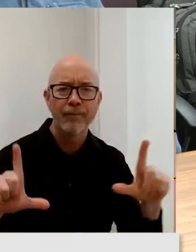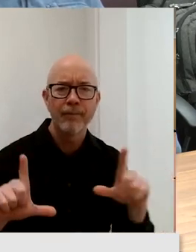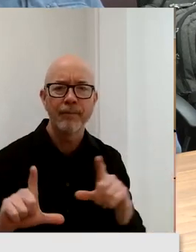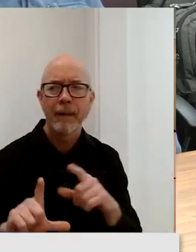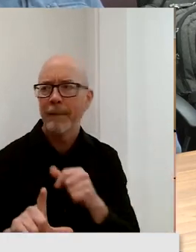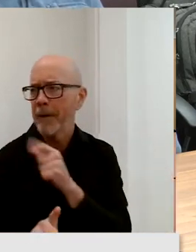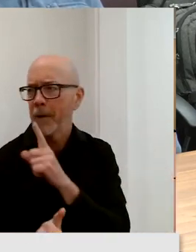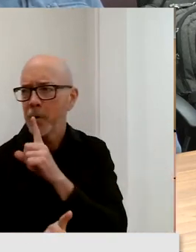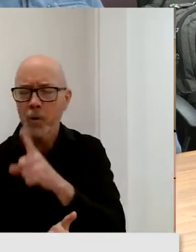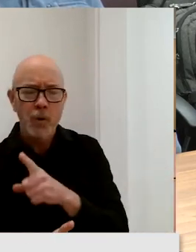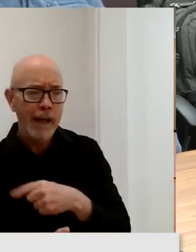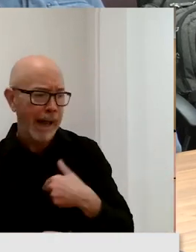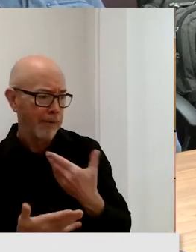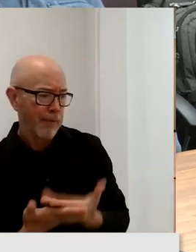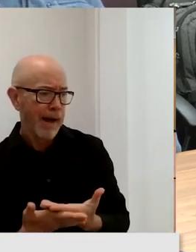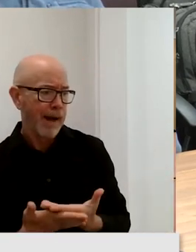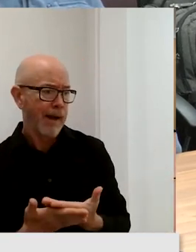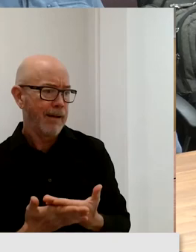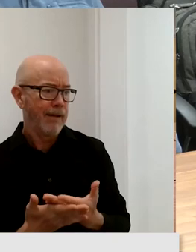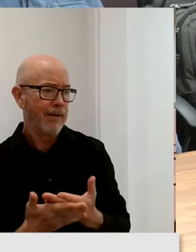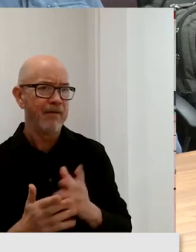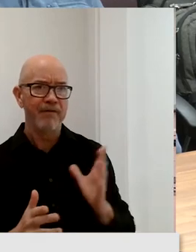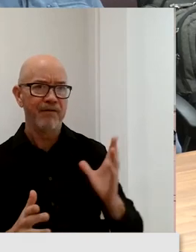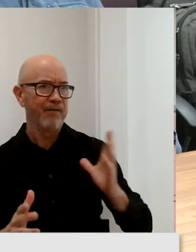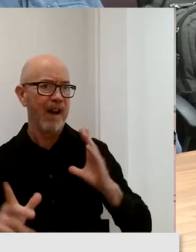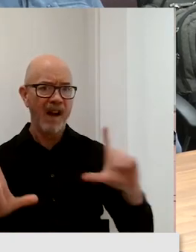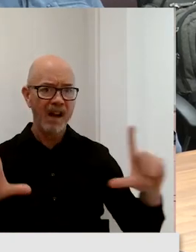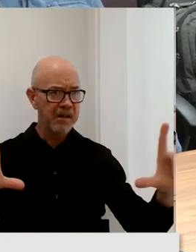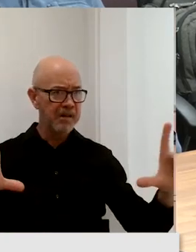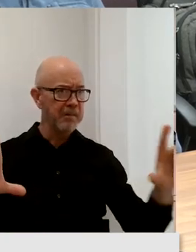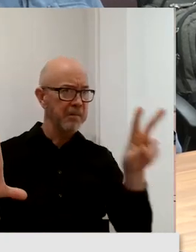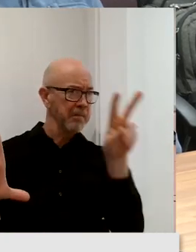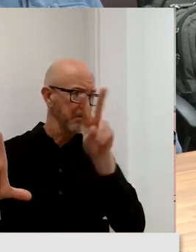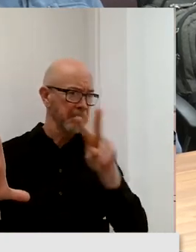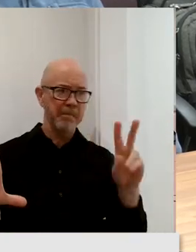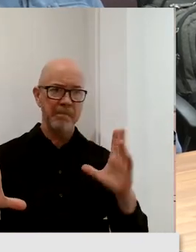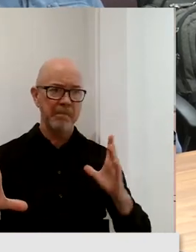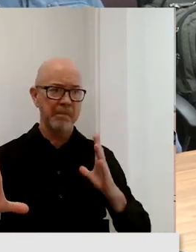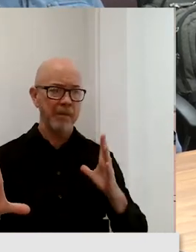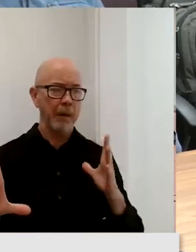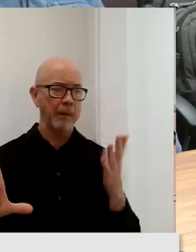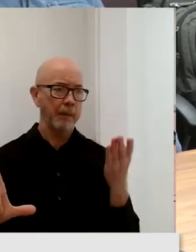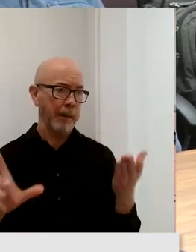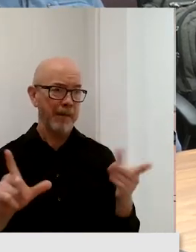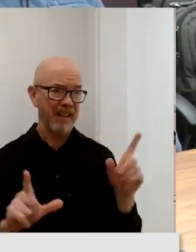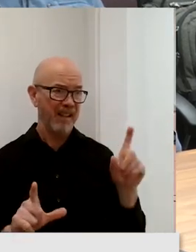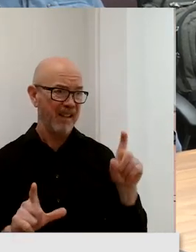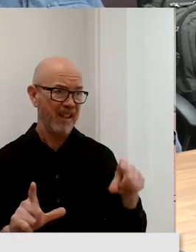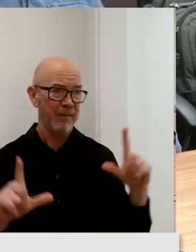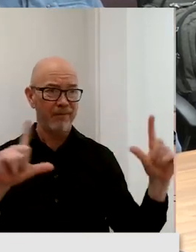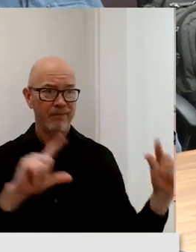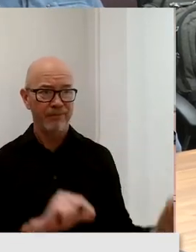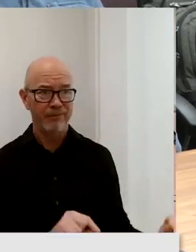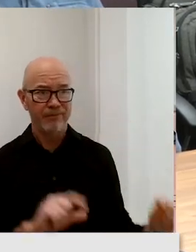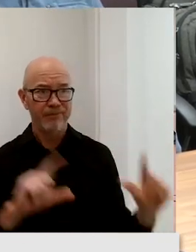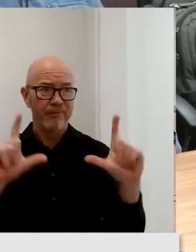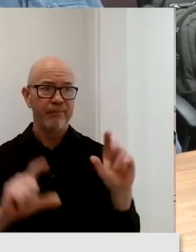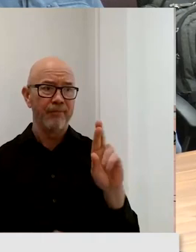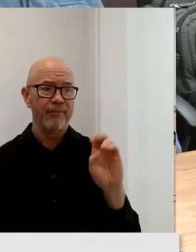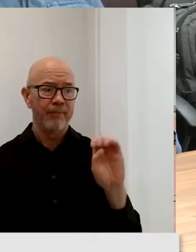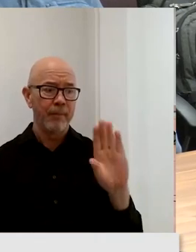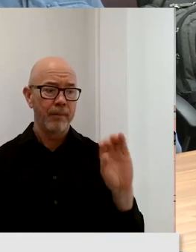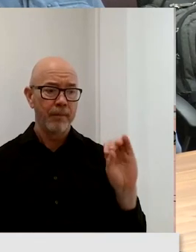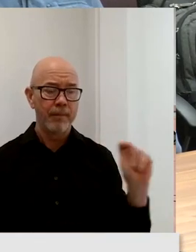it was working. I don't know if it maybe needed to be rebooted if someone rebooted over the weekend. know Friday they continue to have